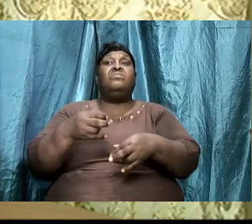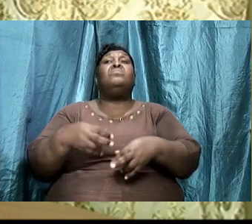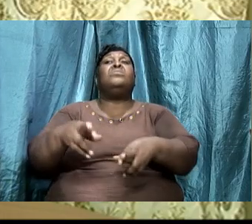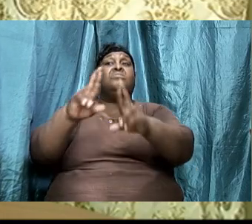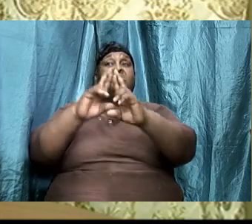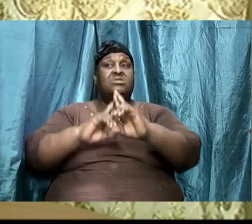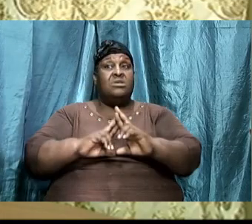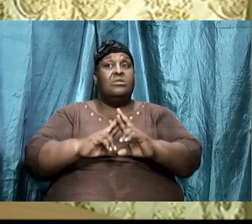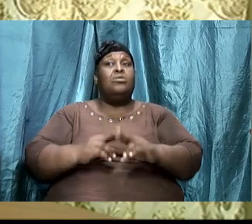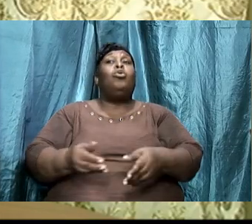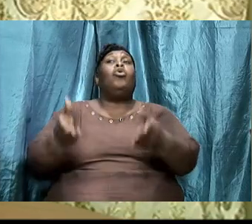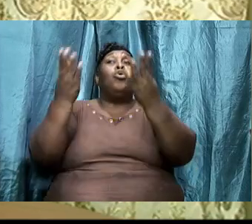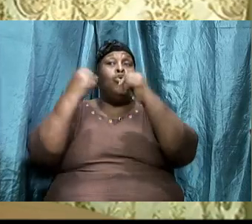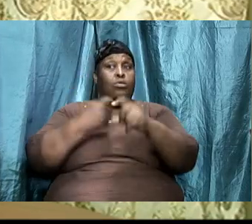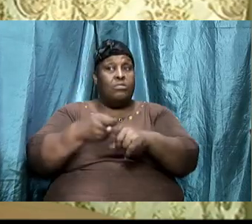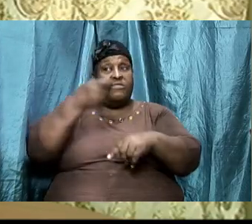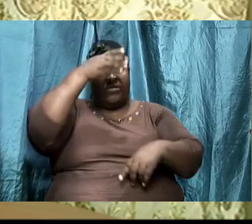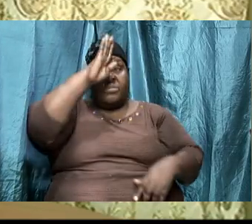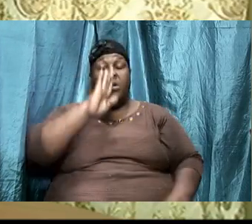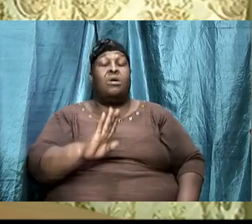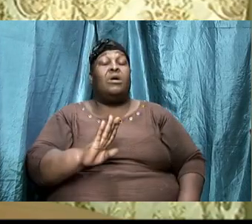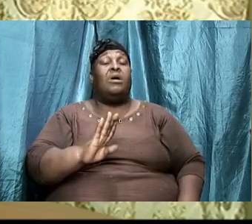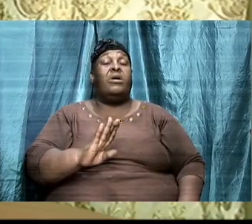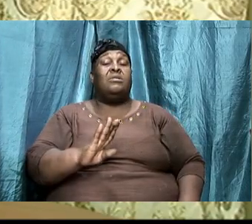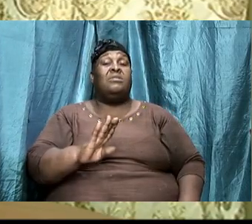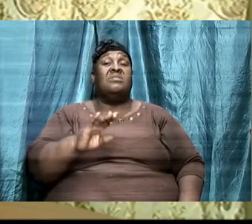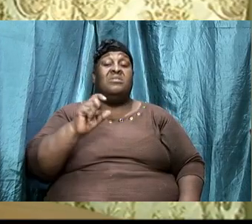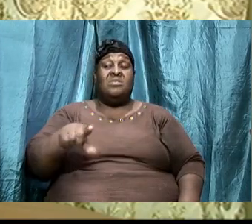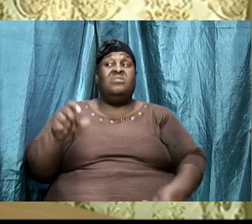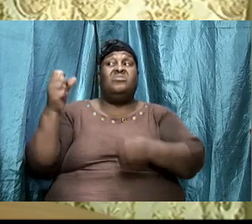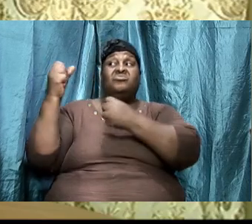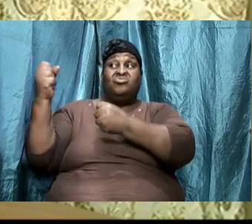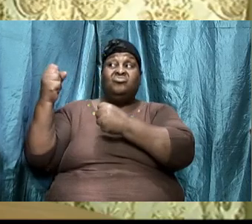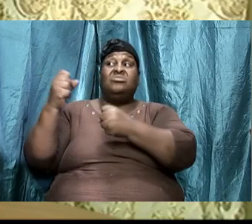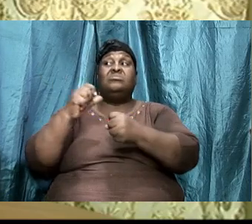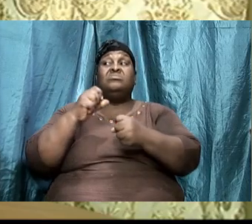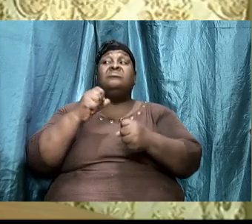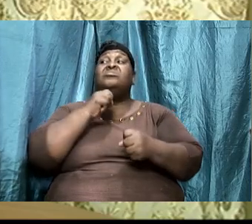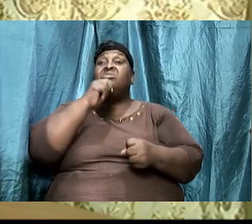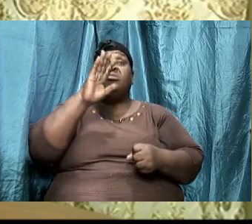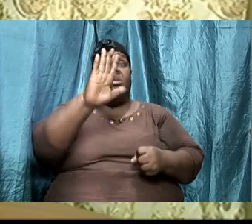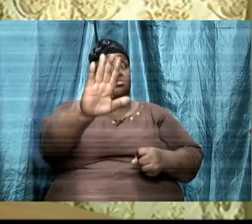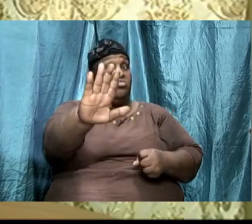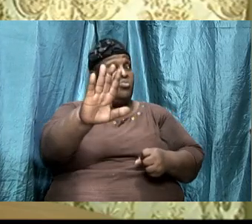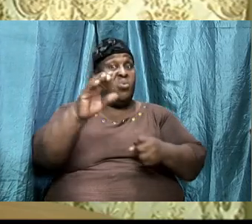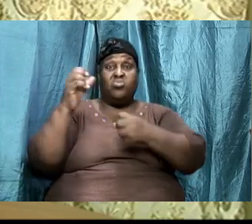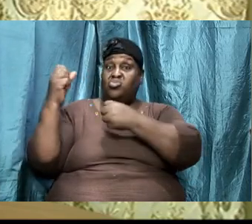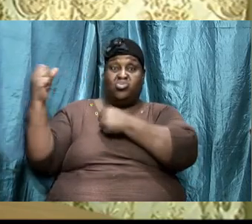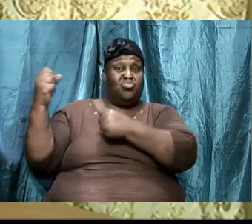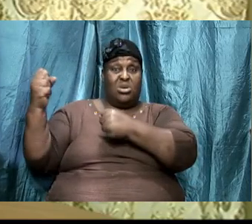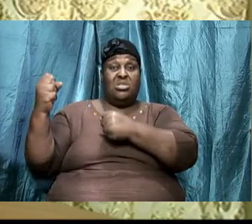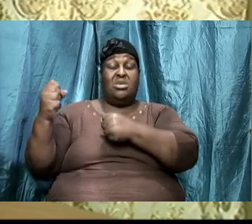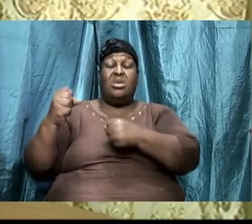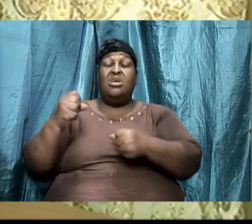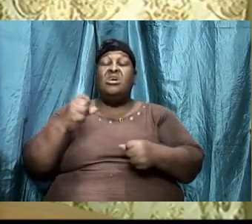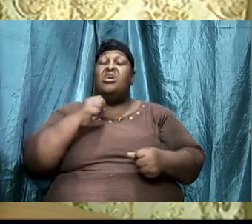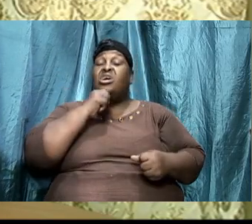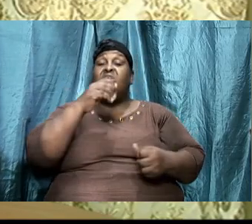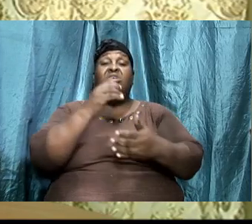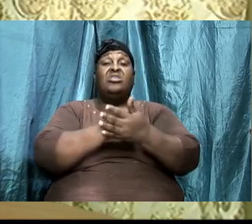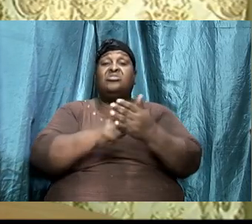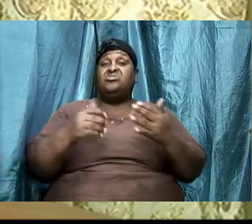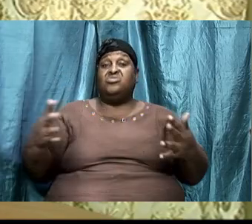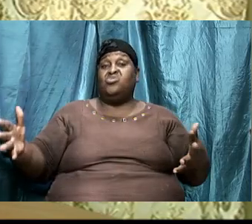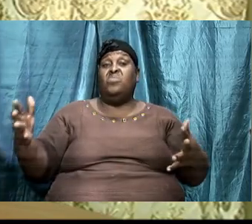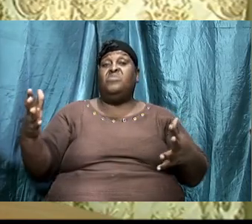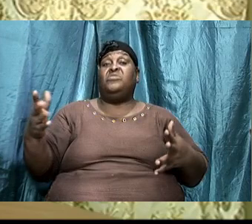comes from God so this strength is not your own it is not something that you muster up